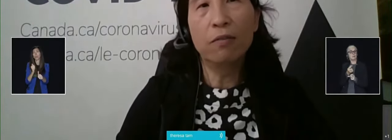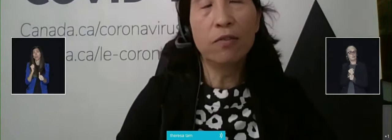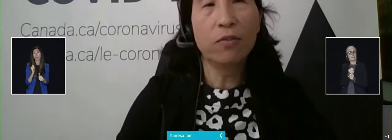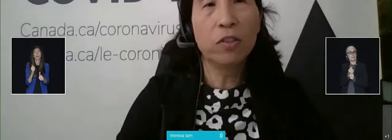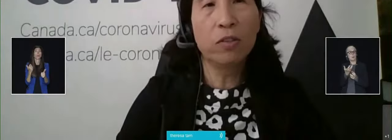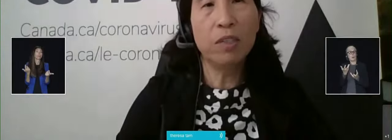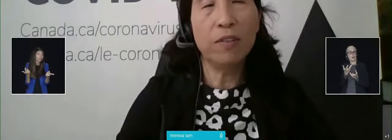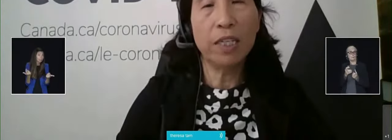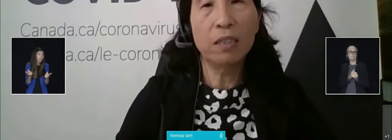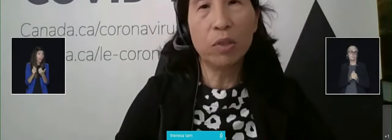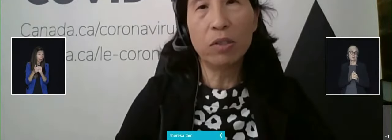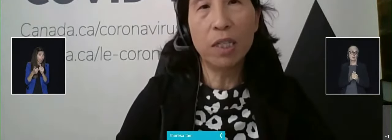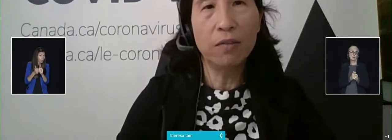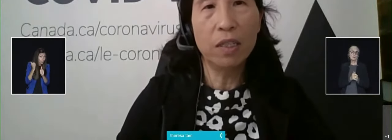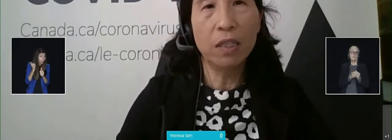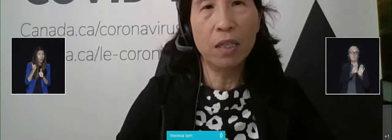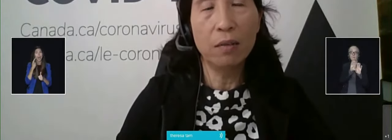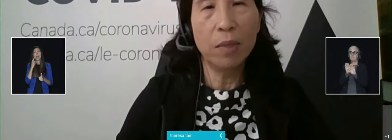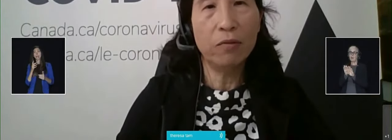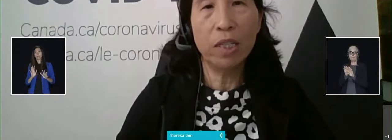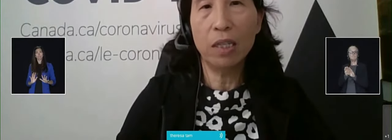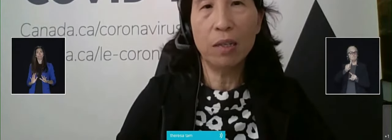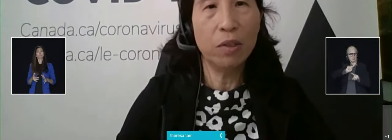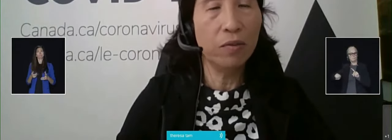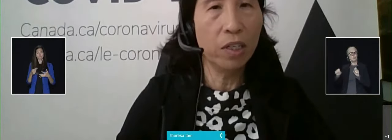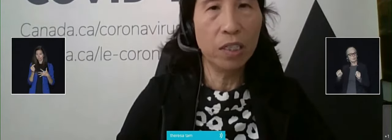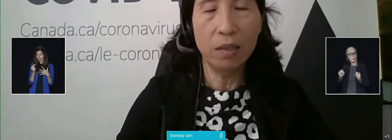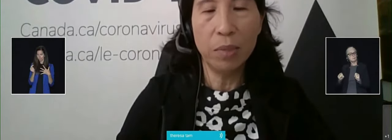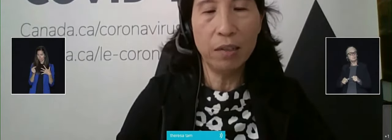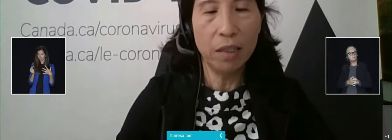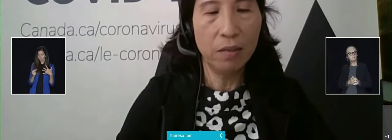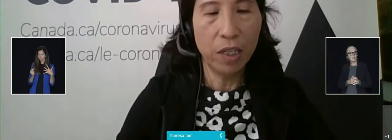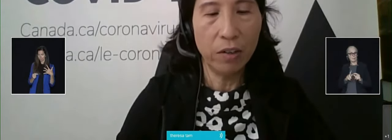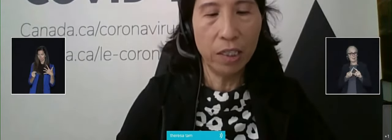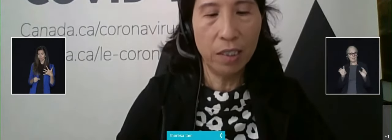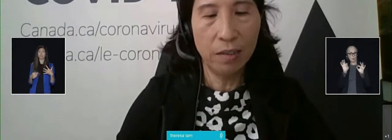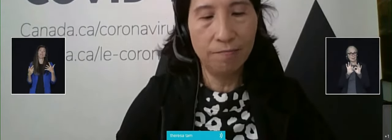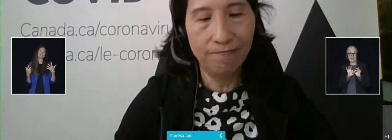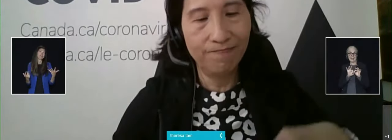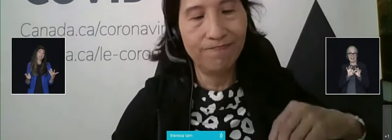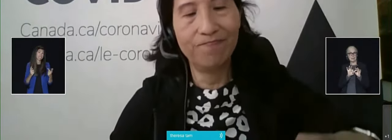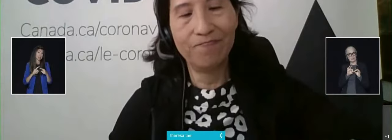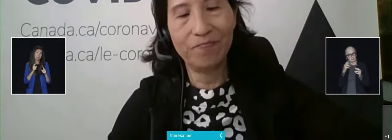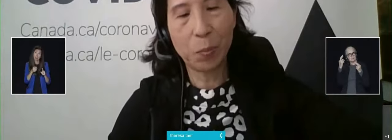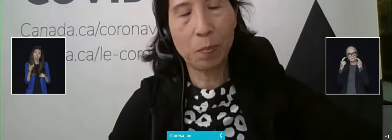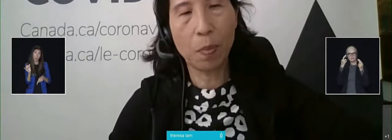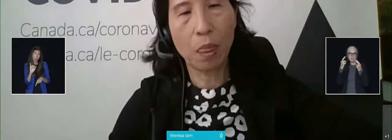to be flexible given everything that we've learned about this virus.